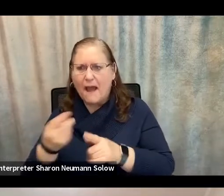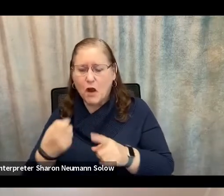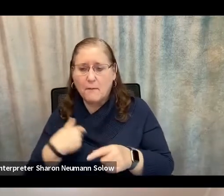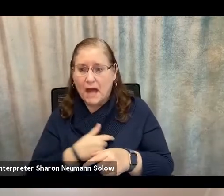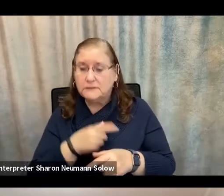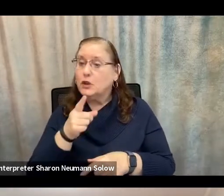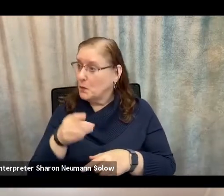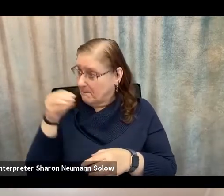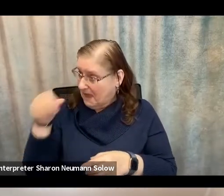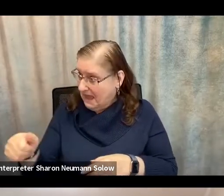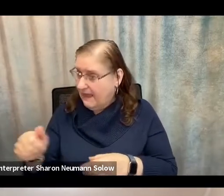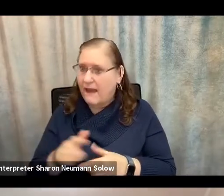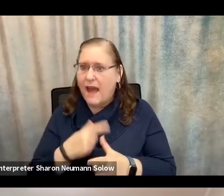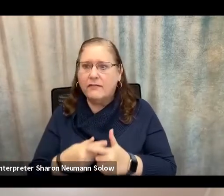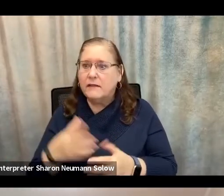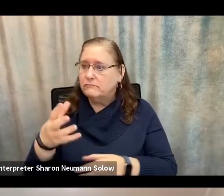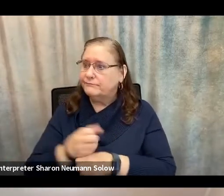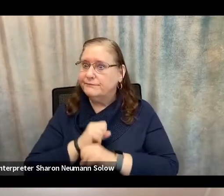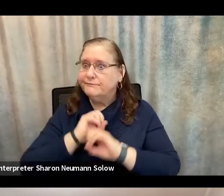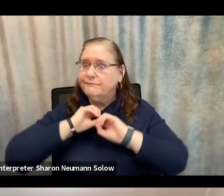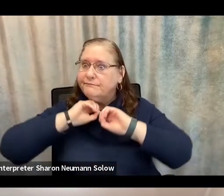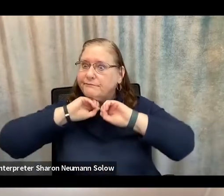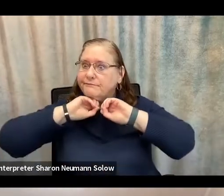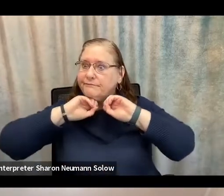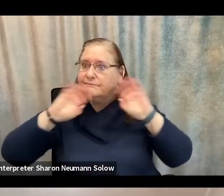you pay, and you never receive anything back.